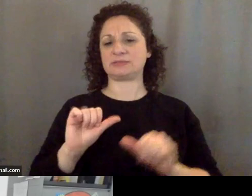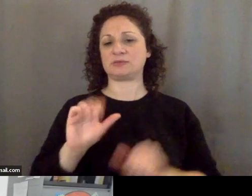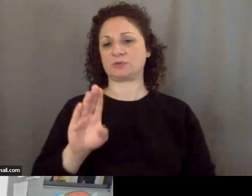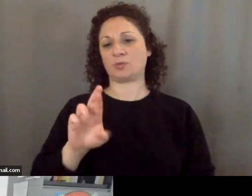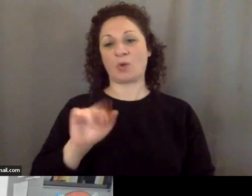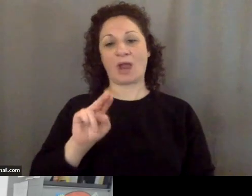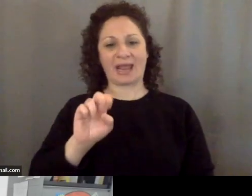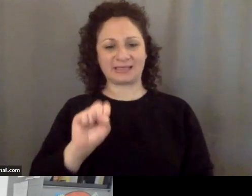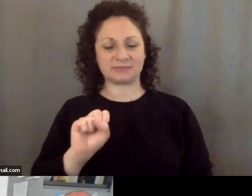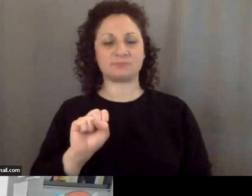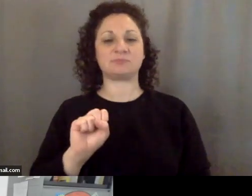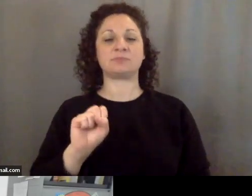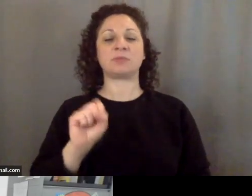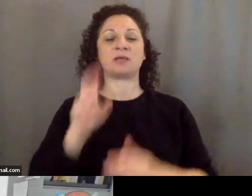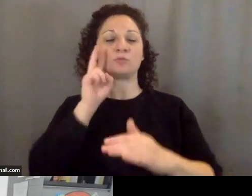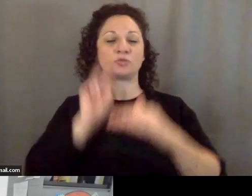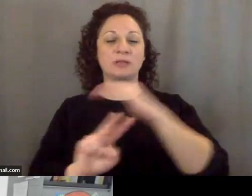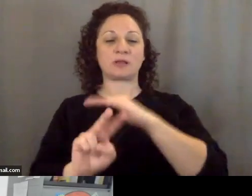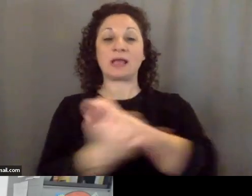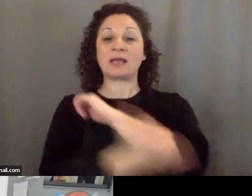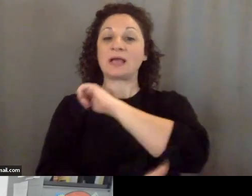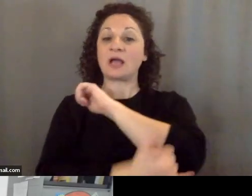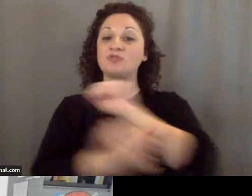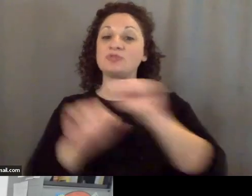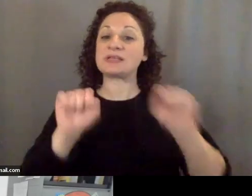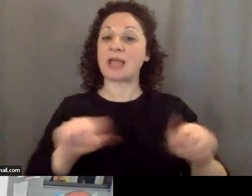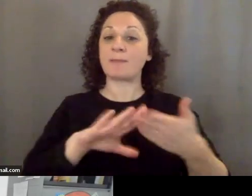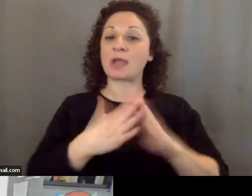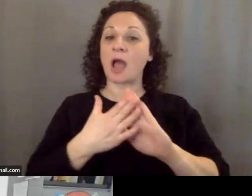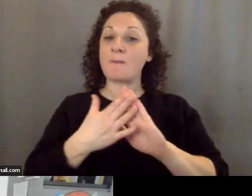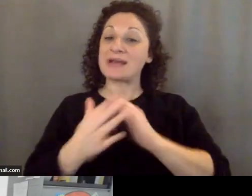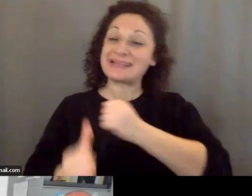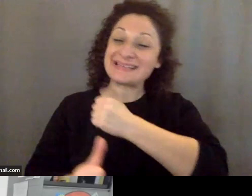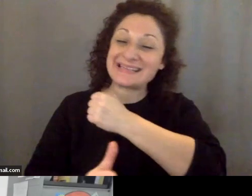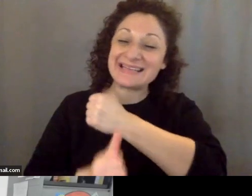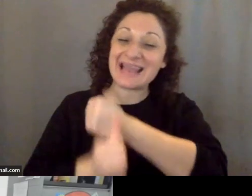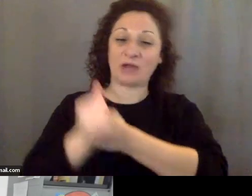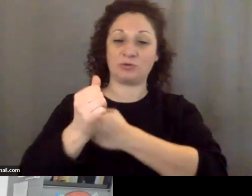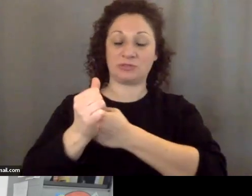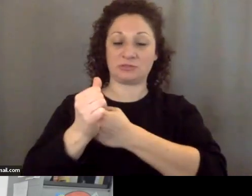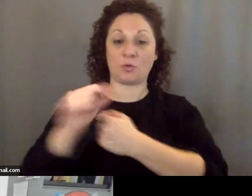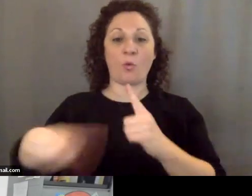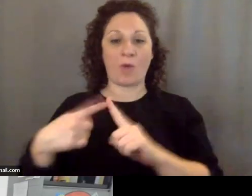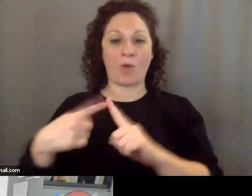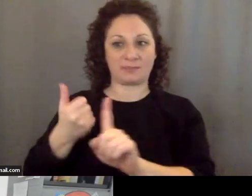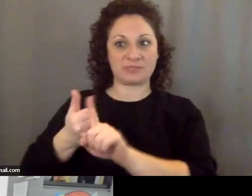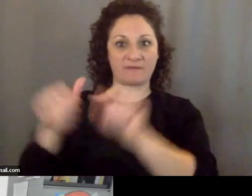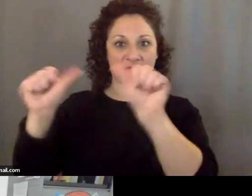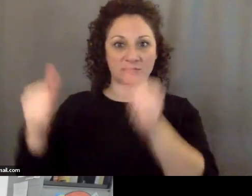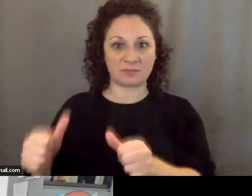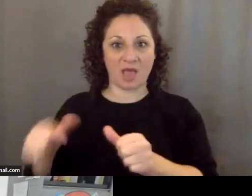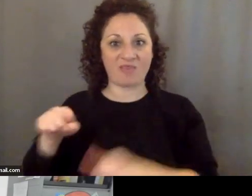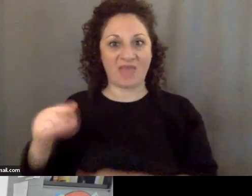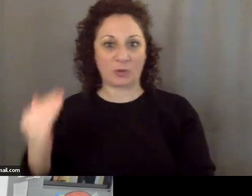countries often can become more dangerous because they see themselves declining and they want to attack